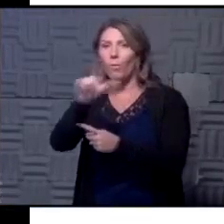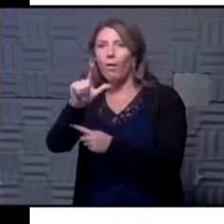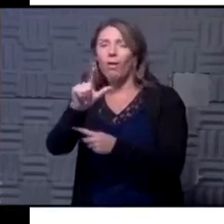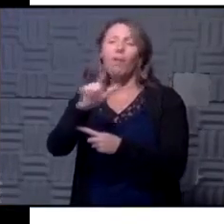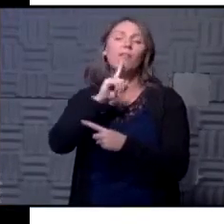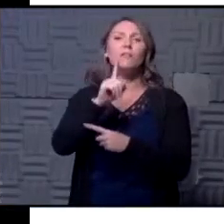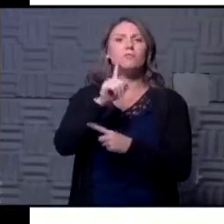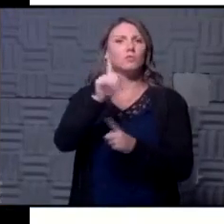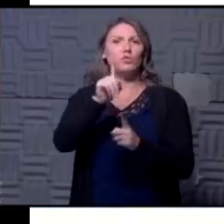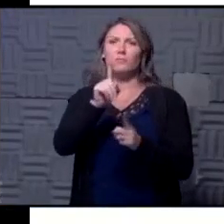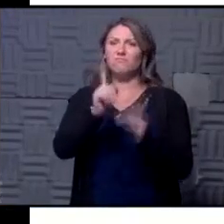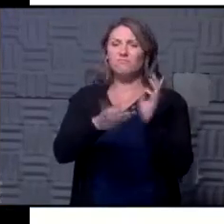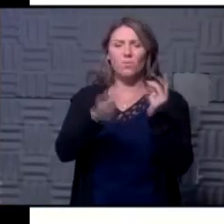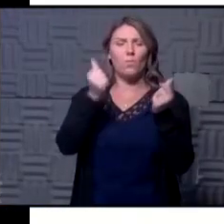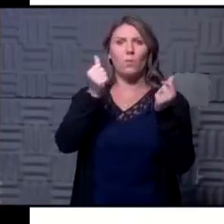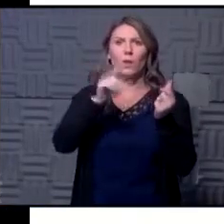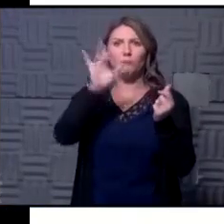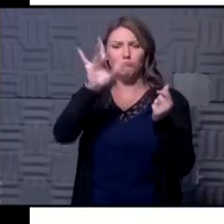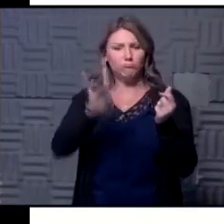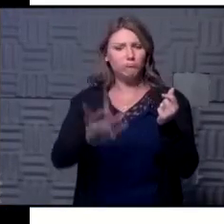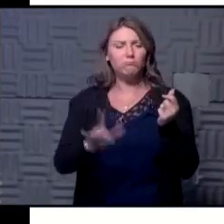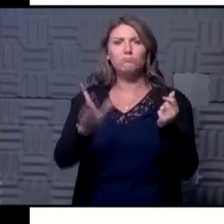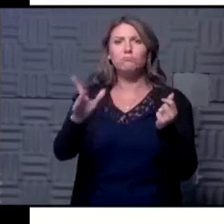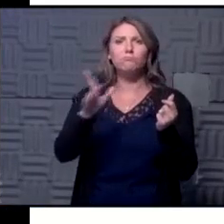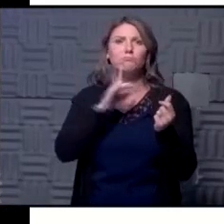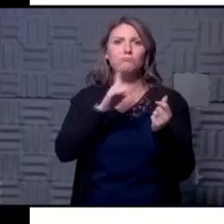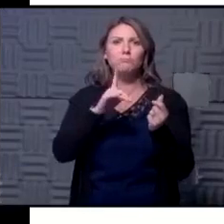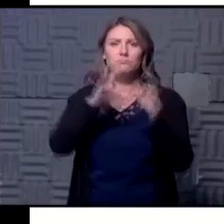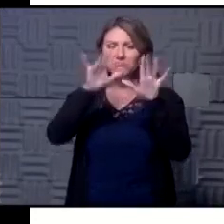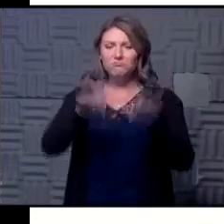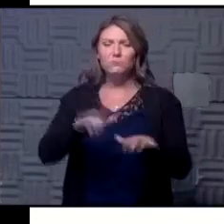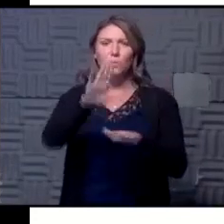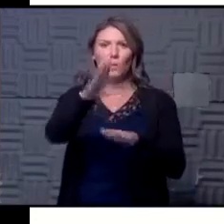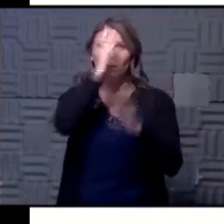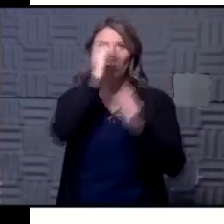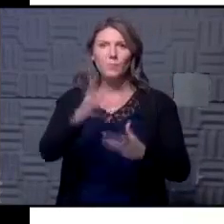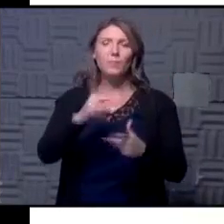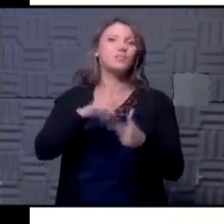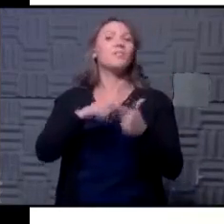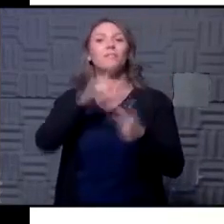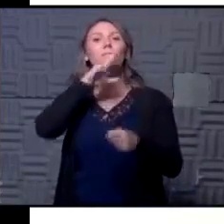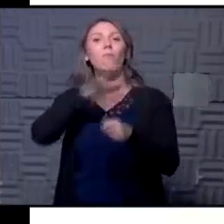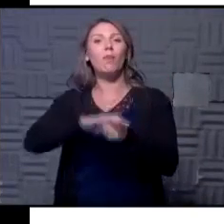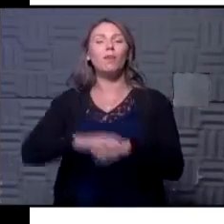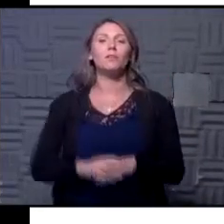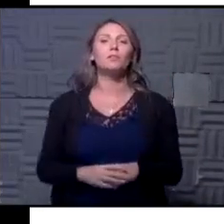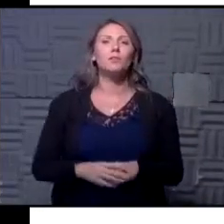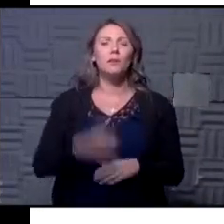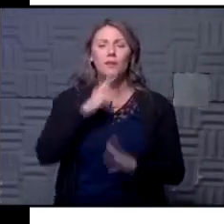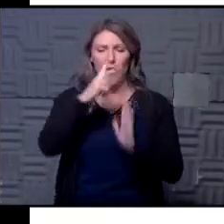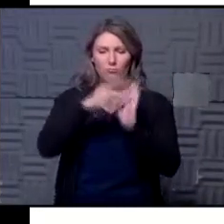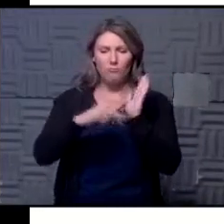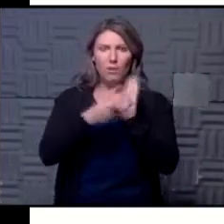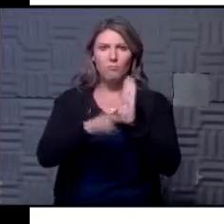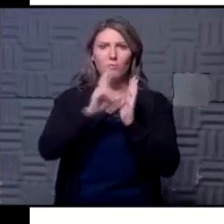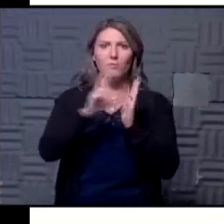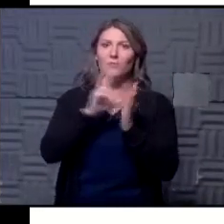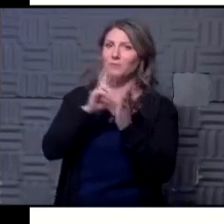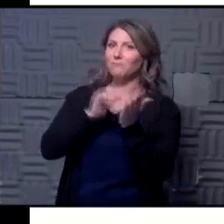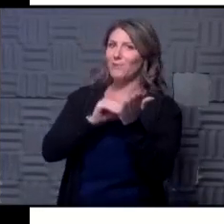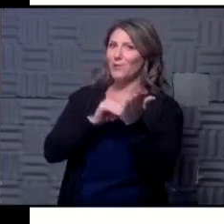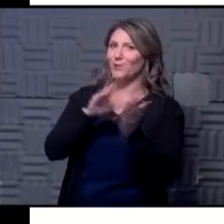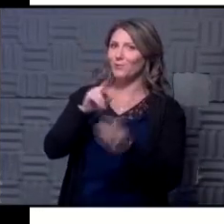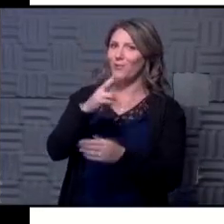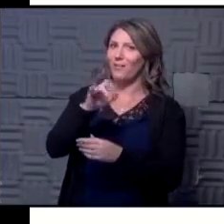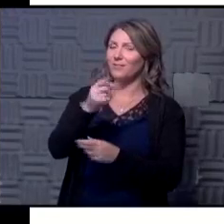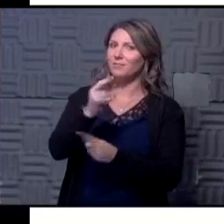just it's a quick click on enter your information and you're in you've taken the pledge but I was reading over it and Dr. Hawkins said I want to tell you about